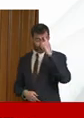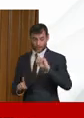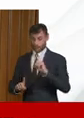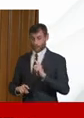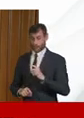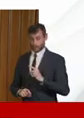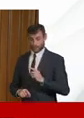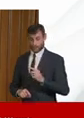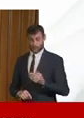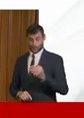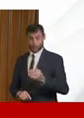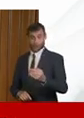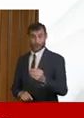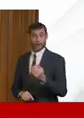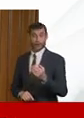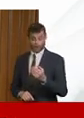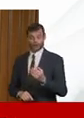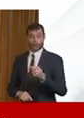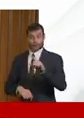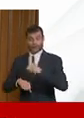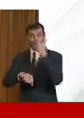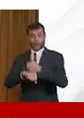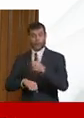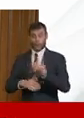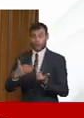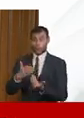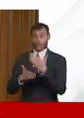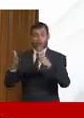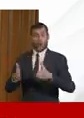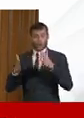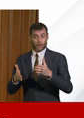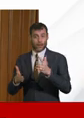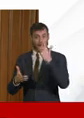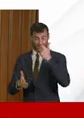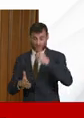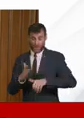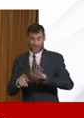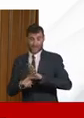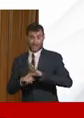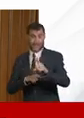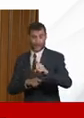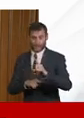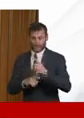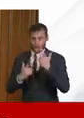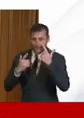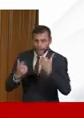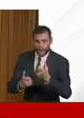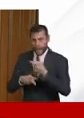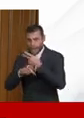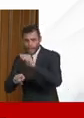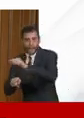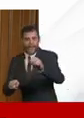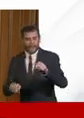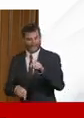hospital will be built that will be able to take its first patients uh at the start of uh next week that's a remarkable achievement that our